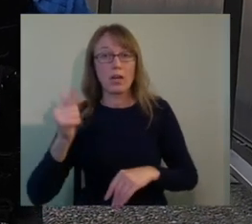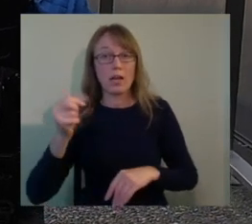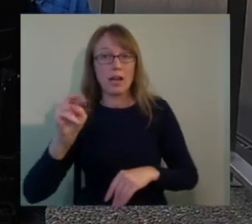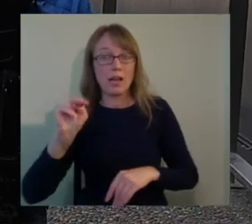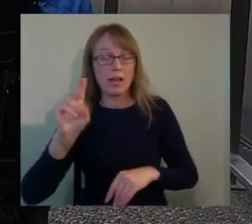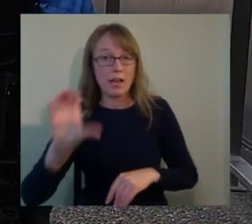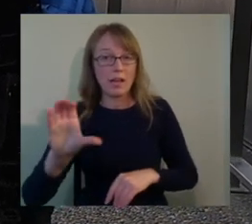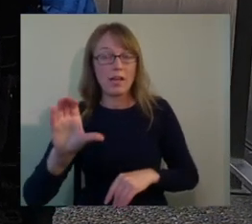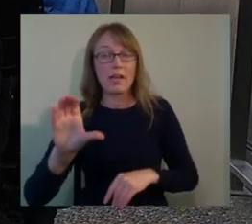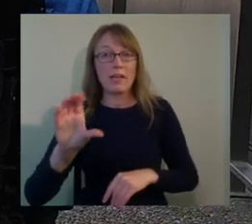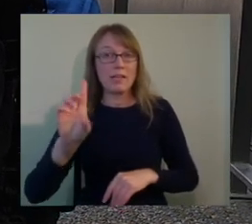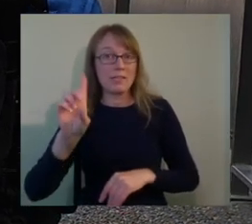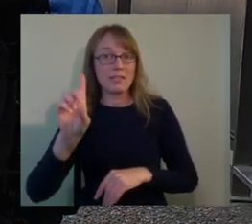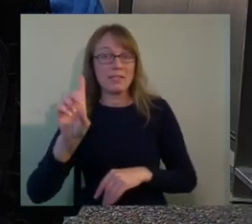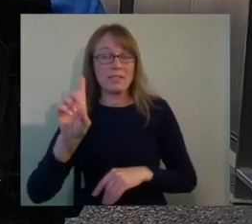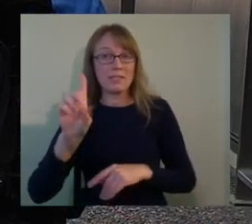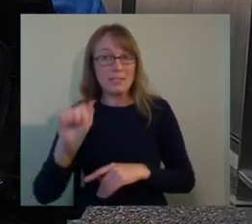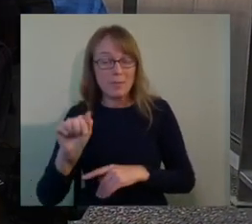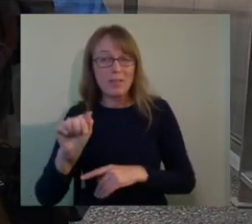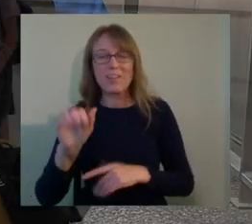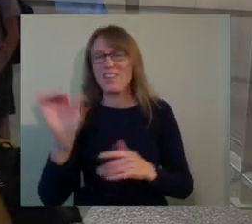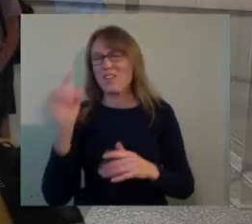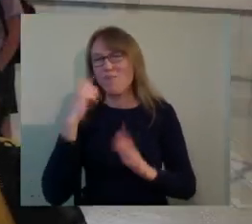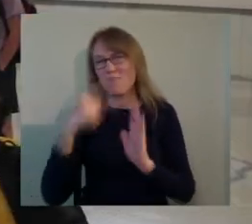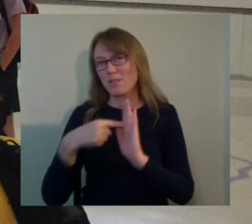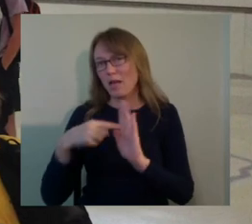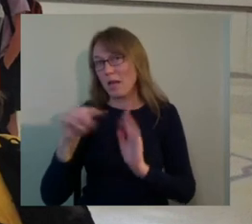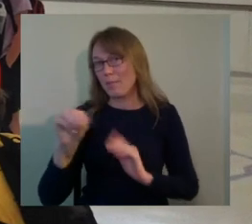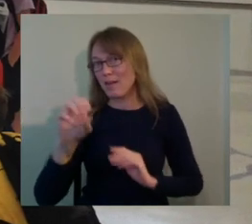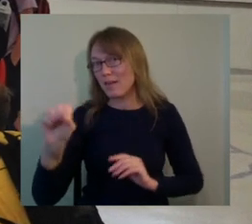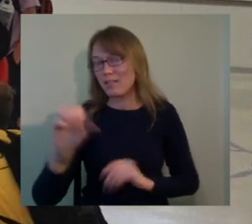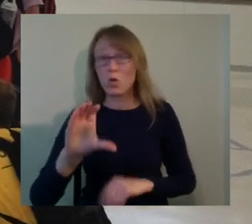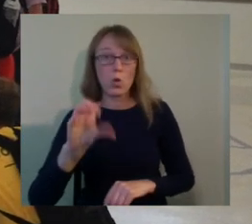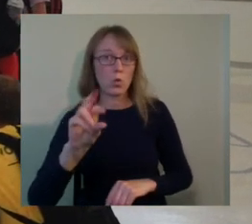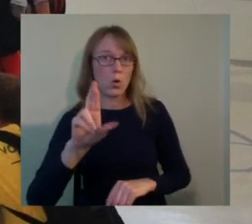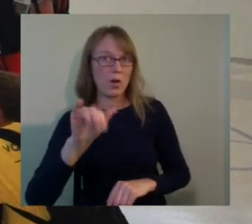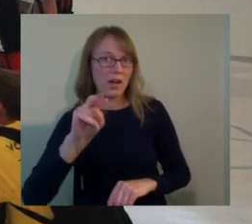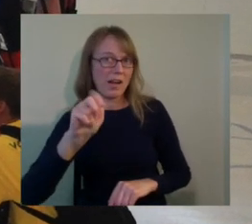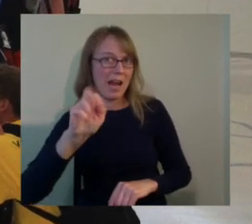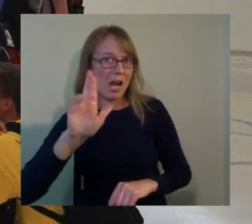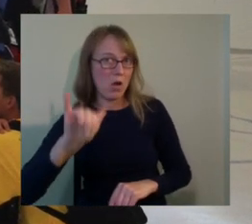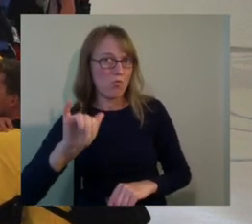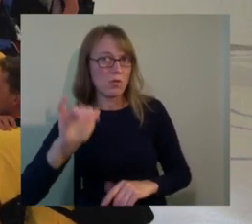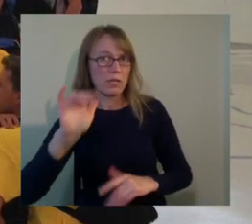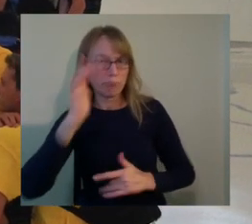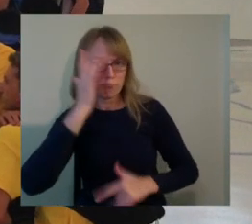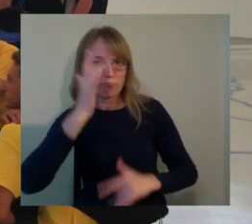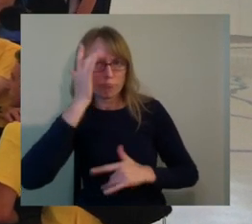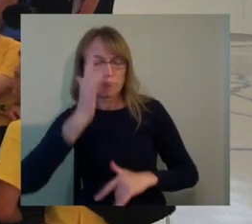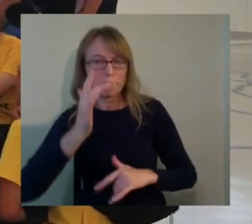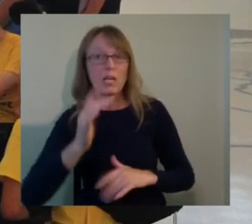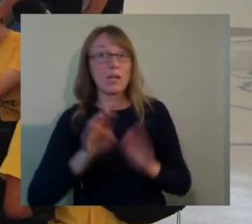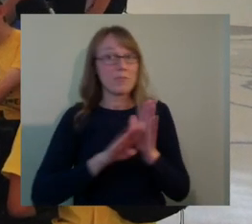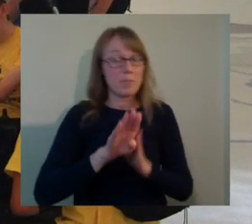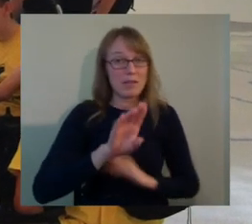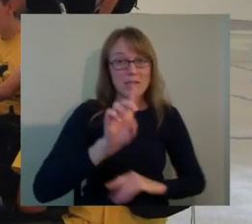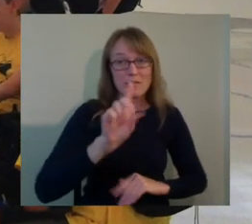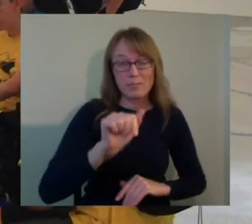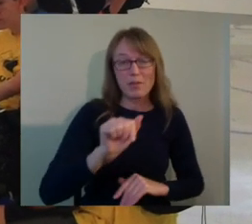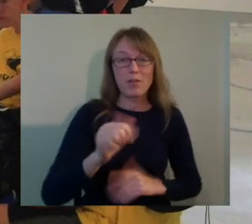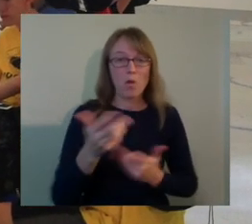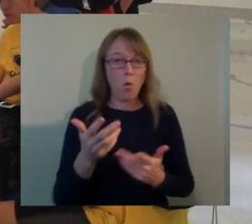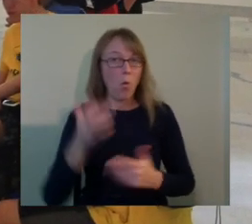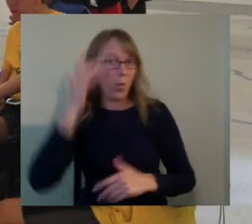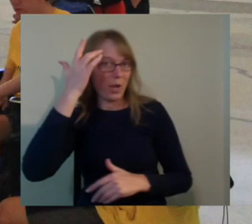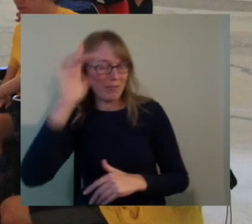coronary disease. We had people with developmental disabilities and people with intellectual disabilities.